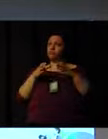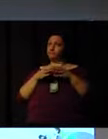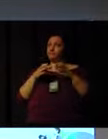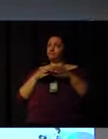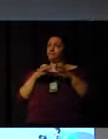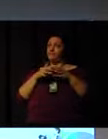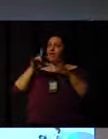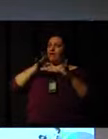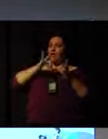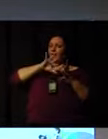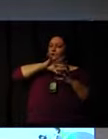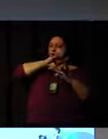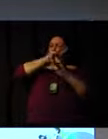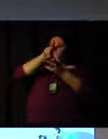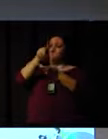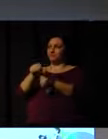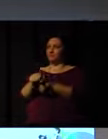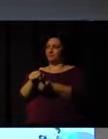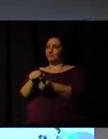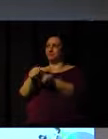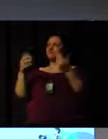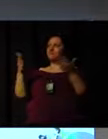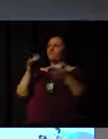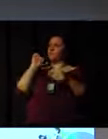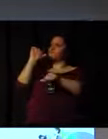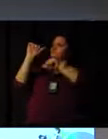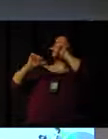She gave off the time. She changed the world.